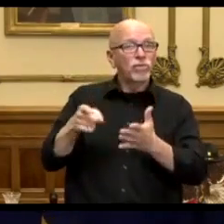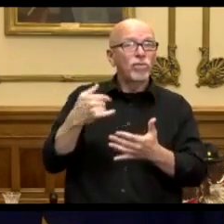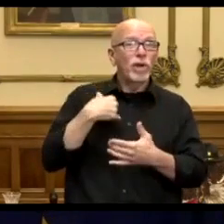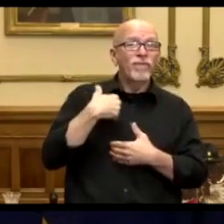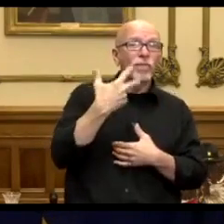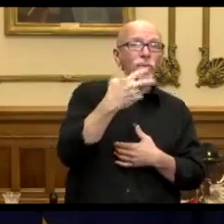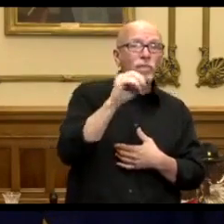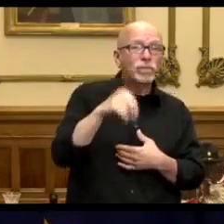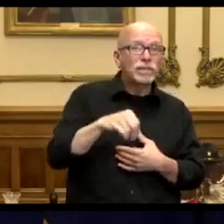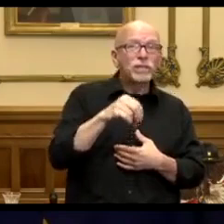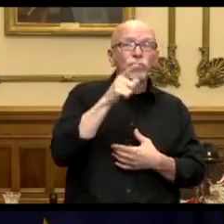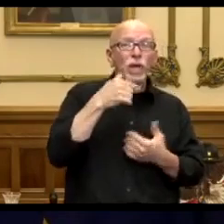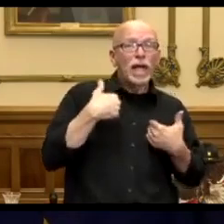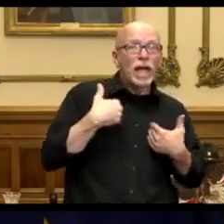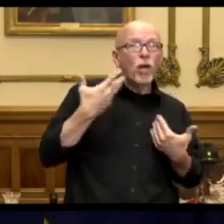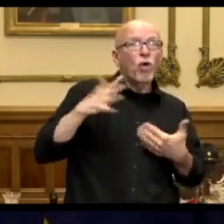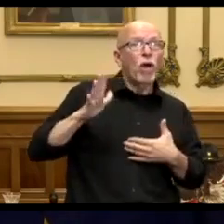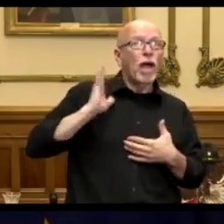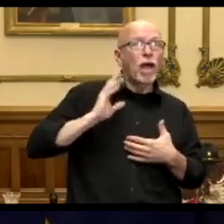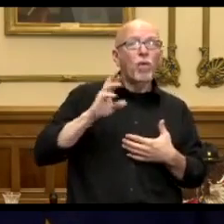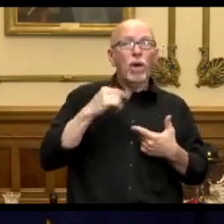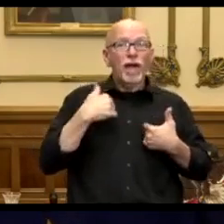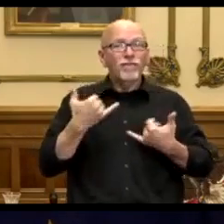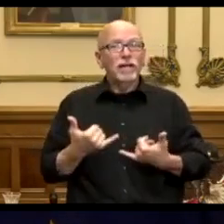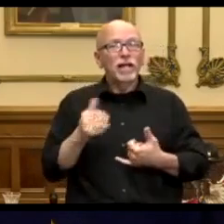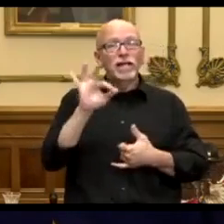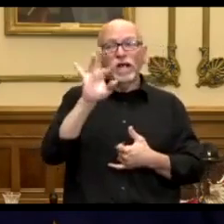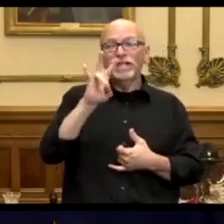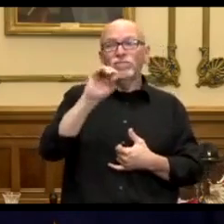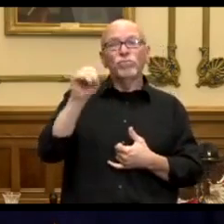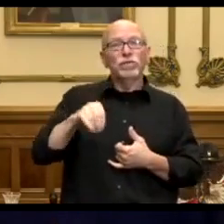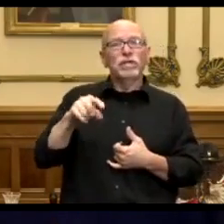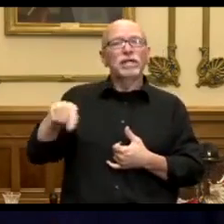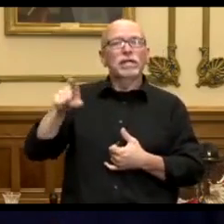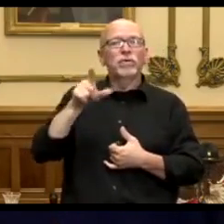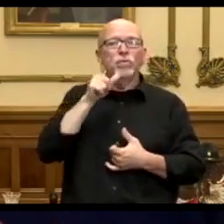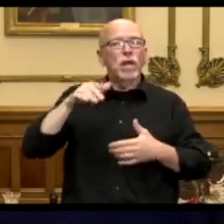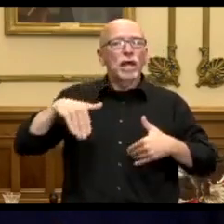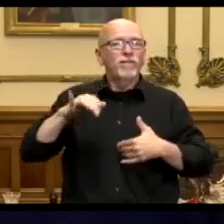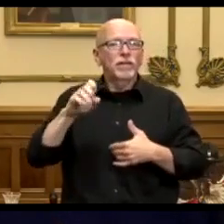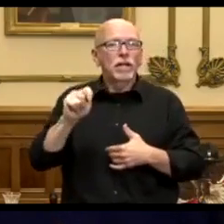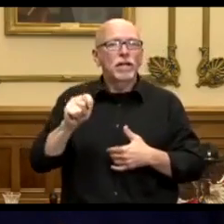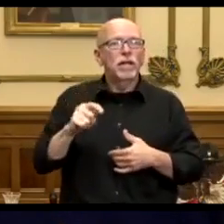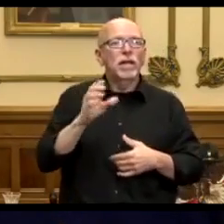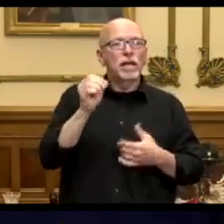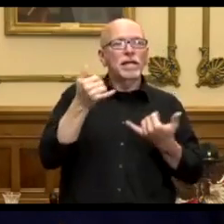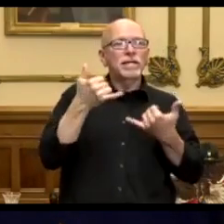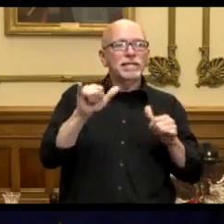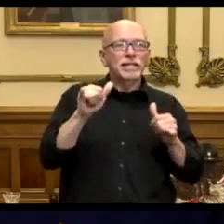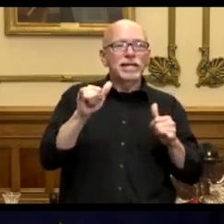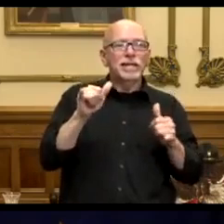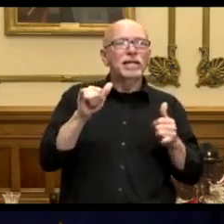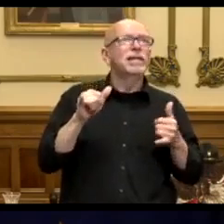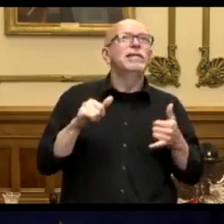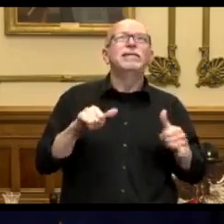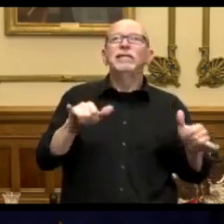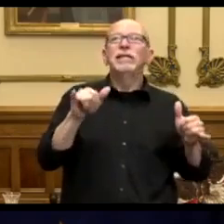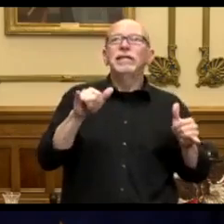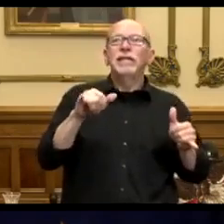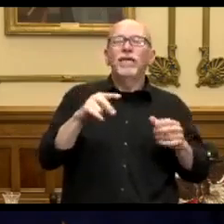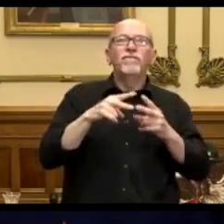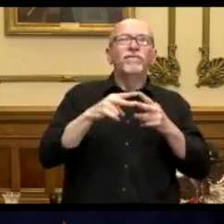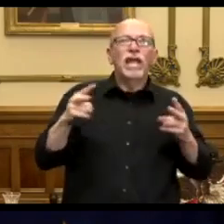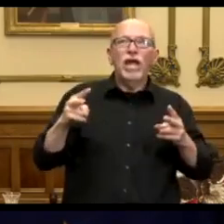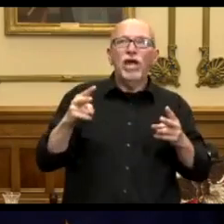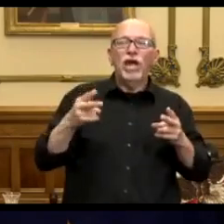% that have had or have it currently, we're talking about 97% who haven't yet. And it's still an uber infectious